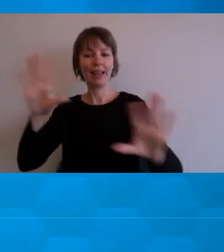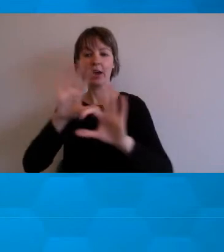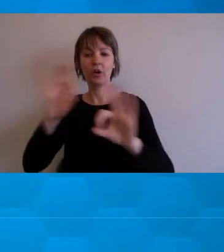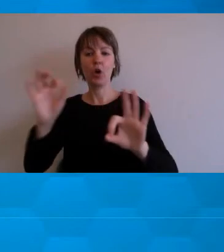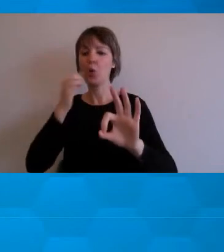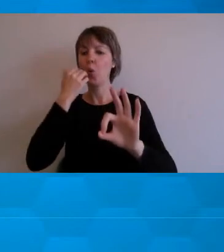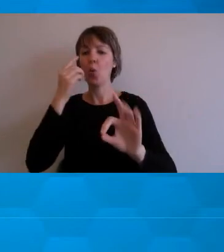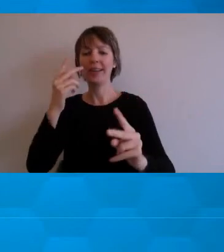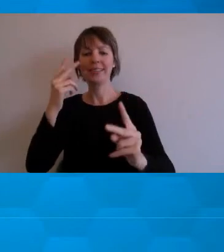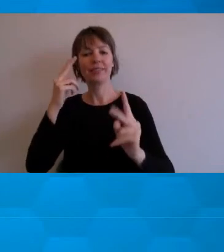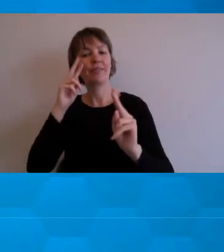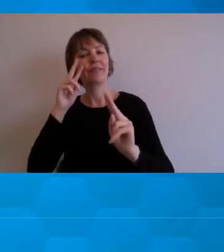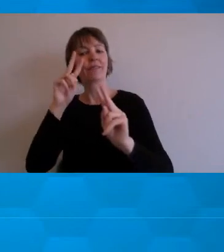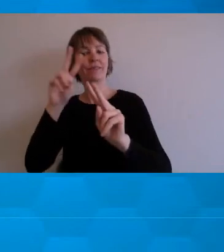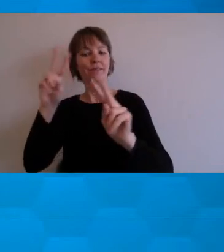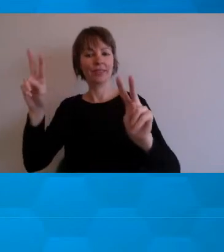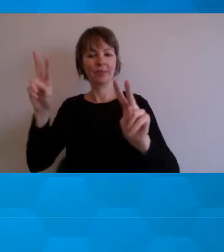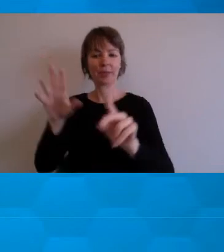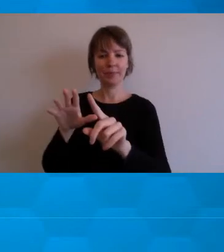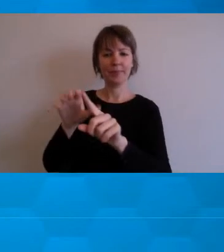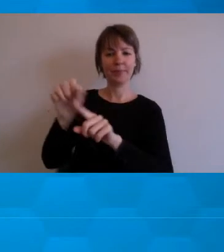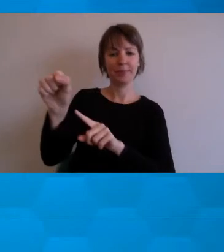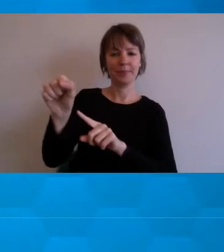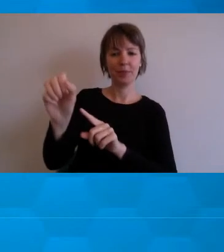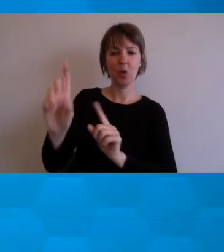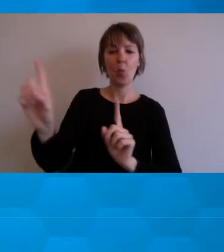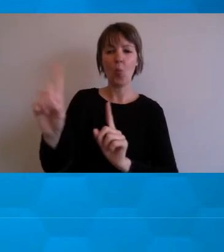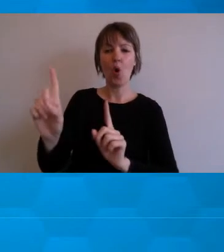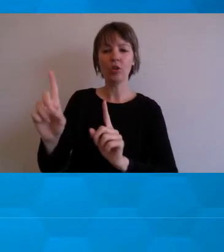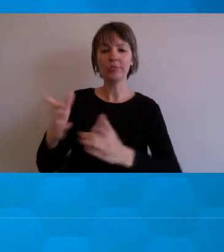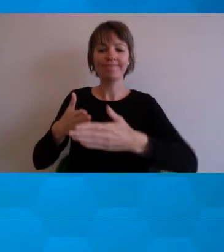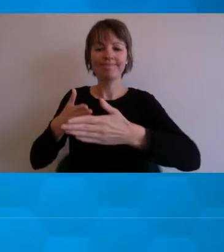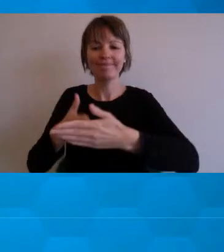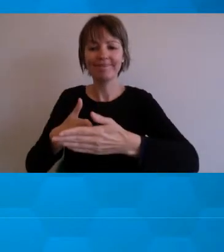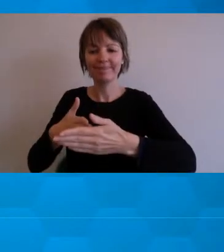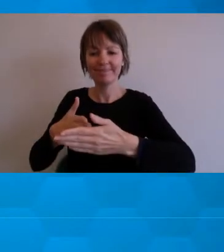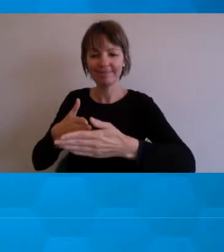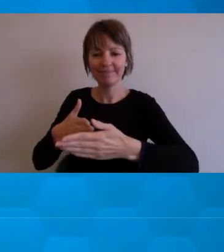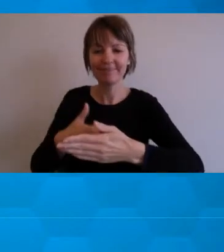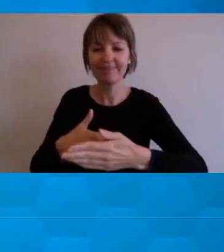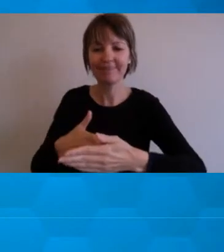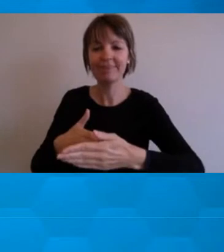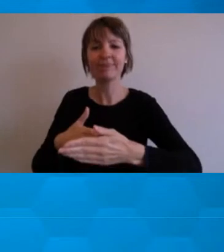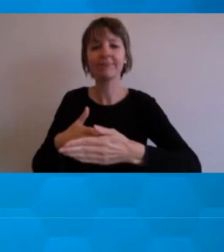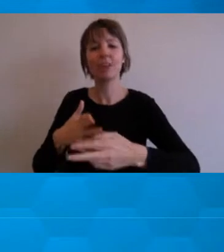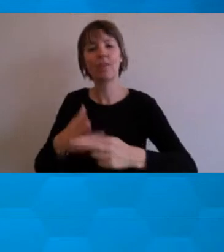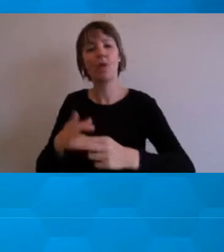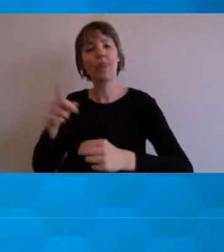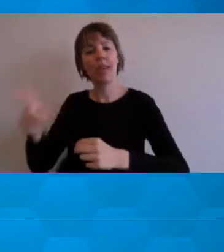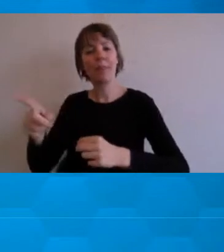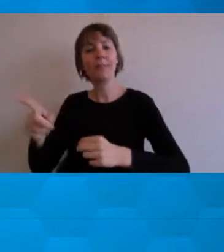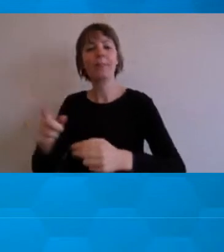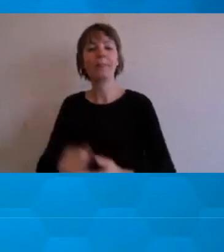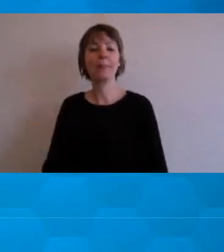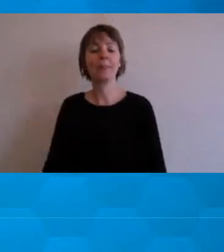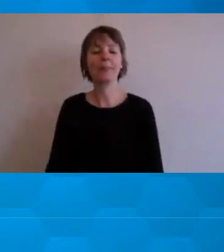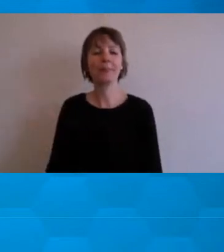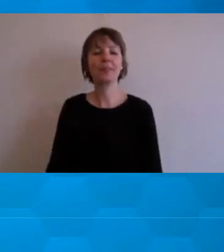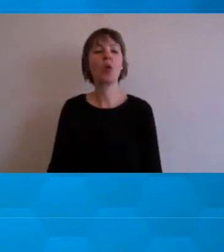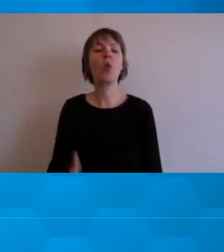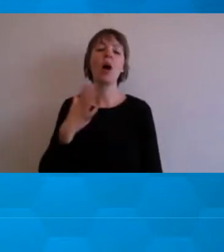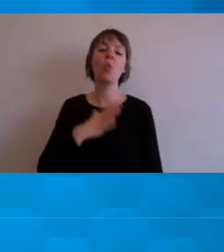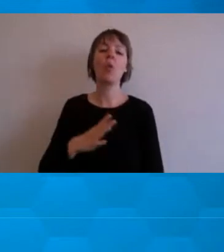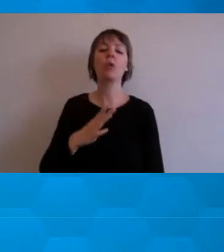the things that are getting in the way of them accessing their learning or showing what they know. And so what I'd like to talk